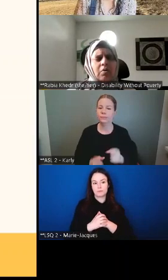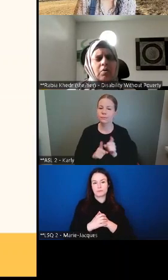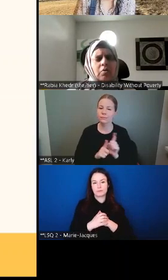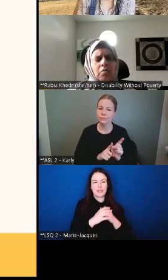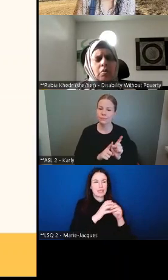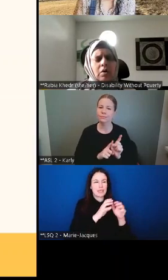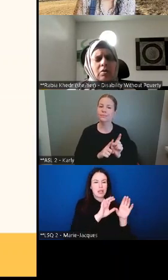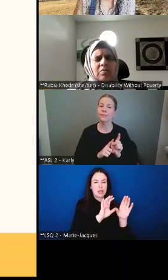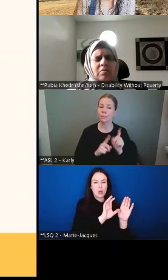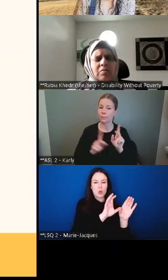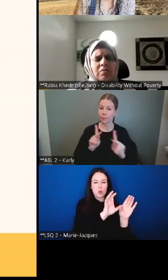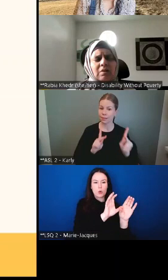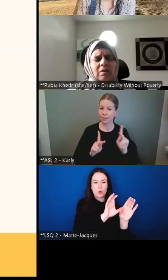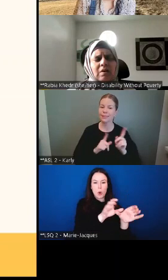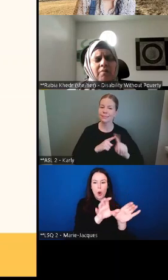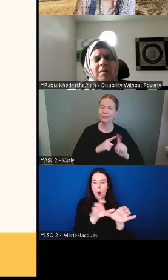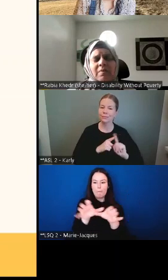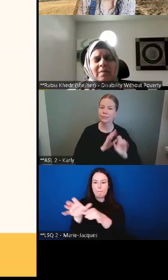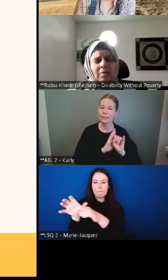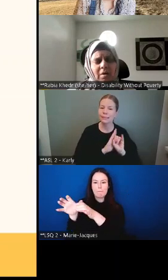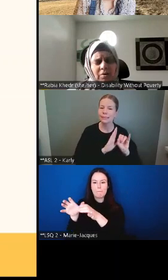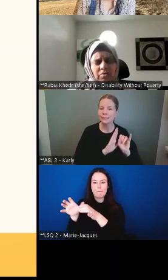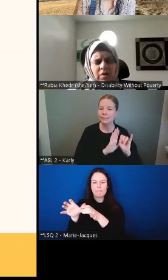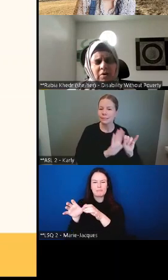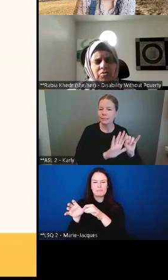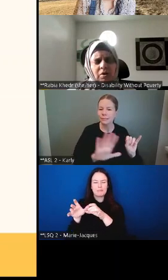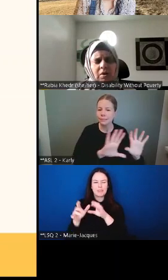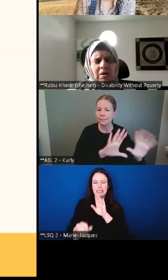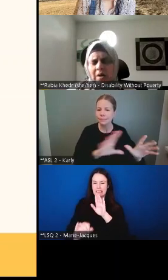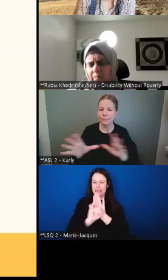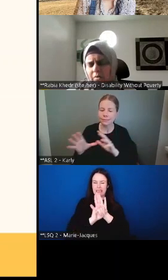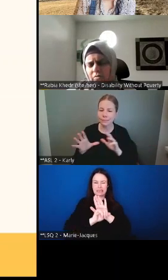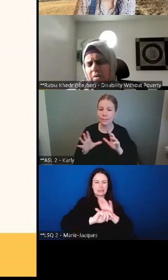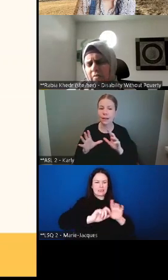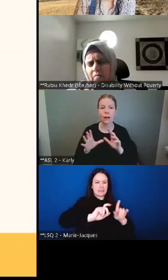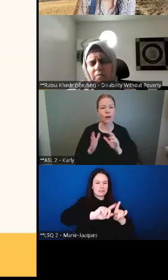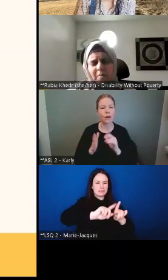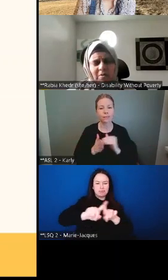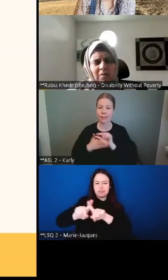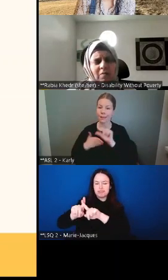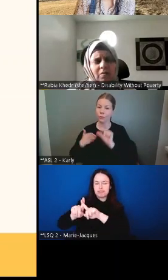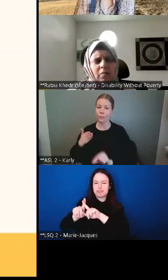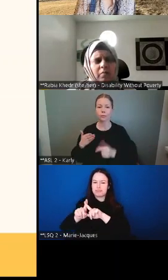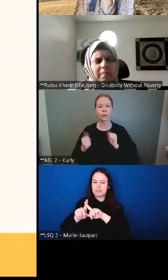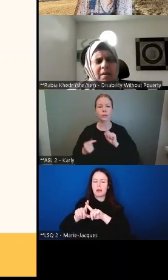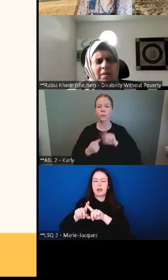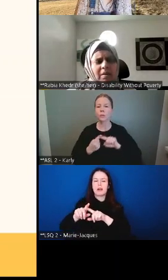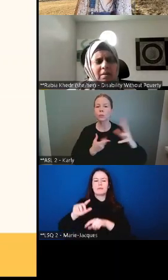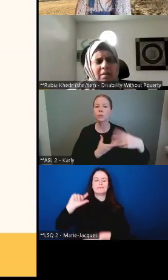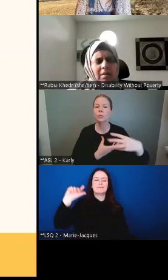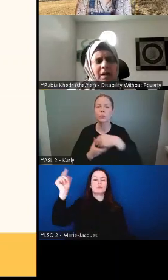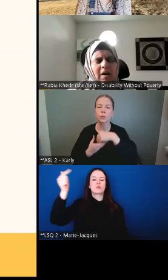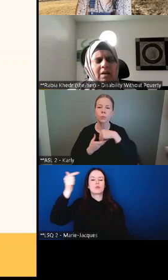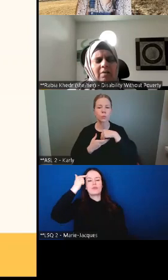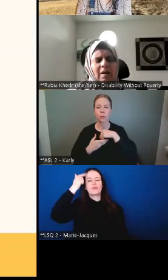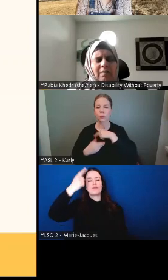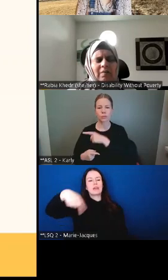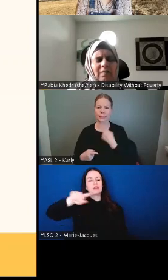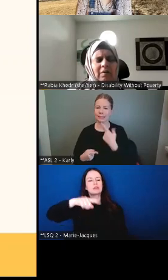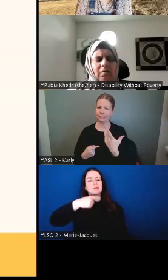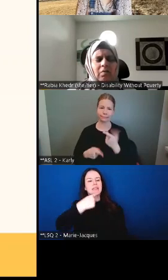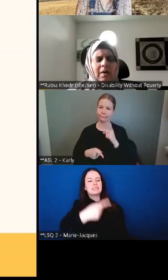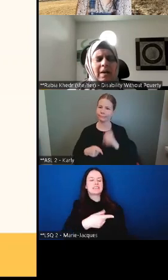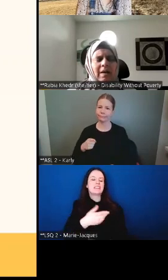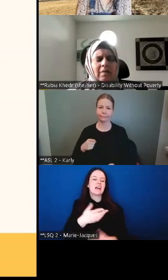who government says they're hard to reach. Now, majority of our respondents were women. And